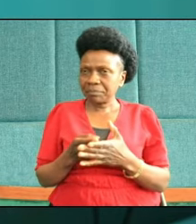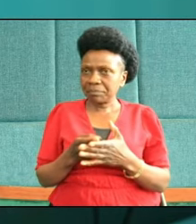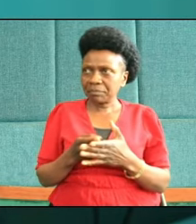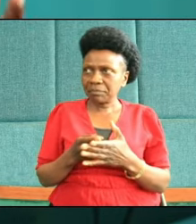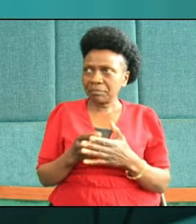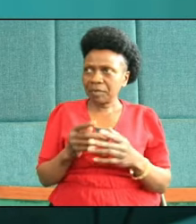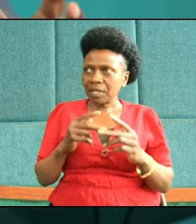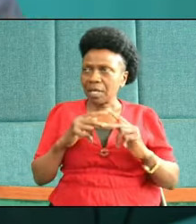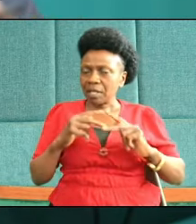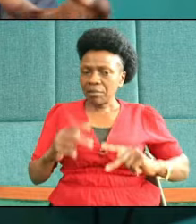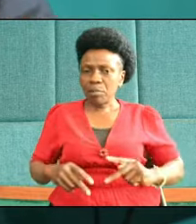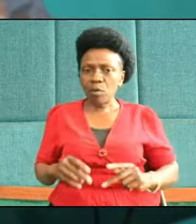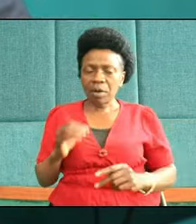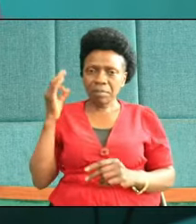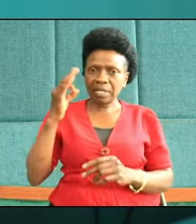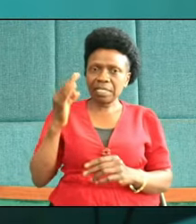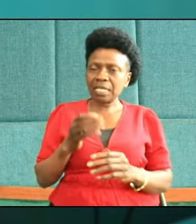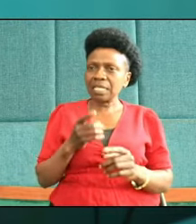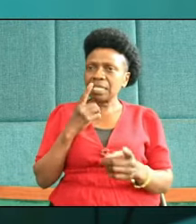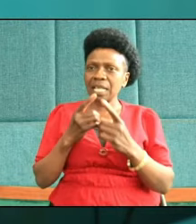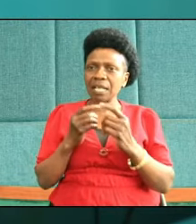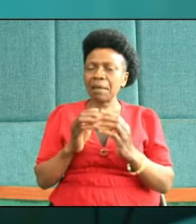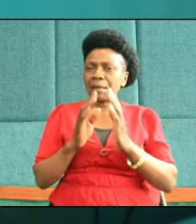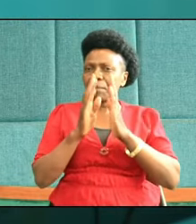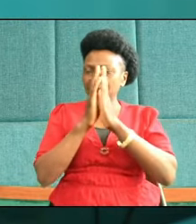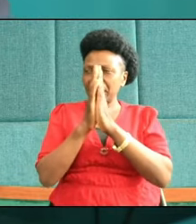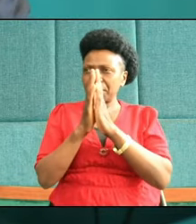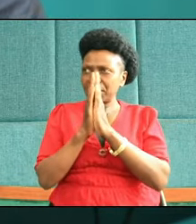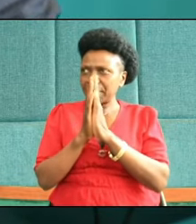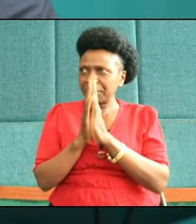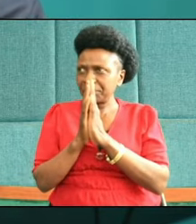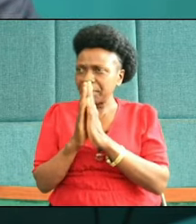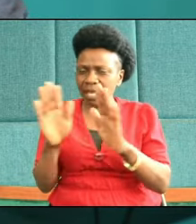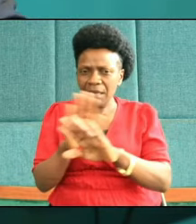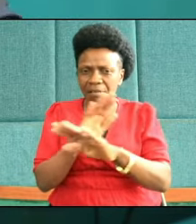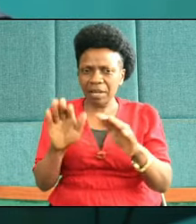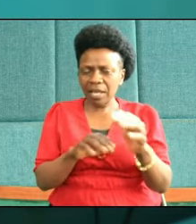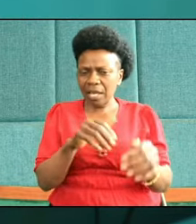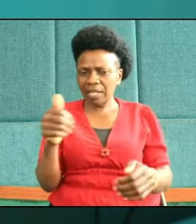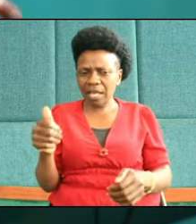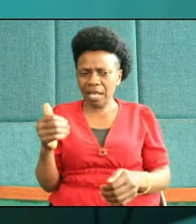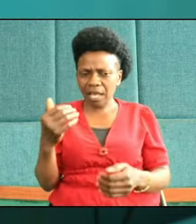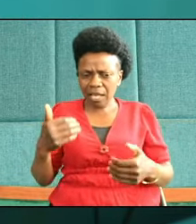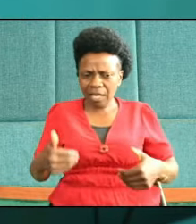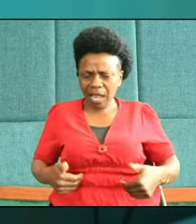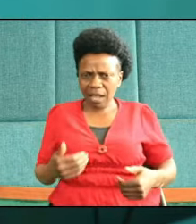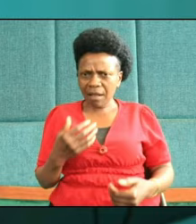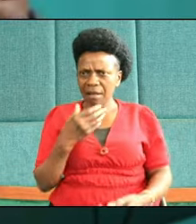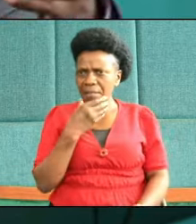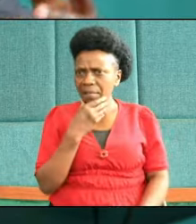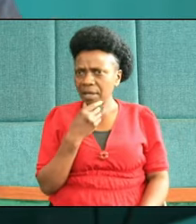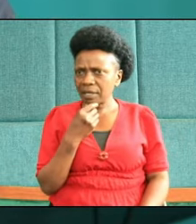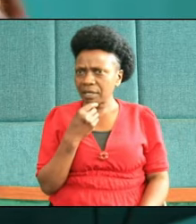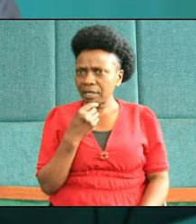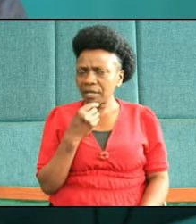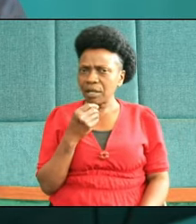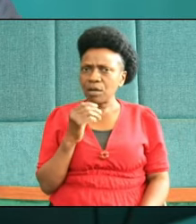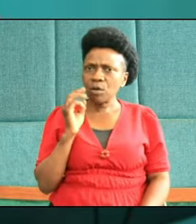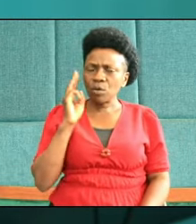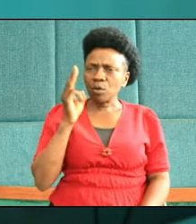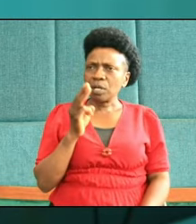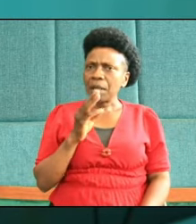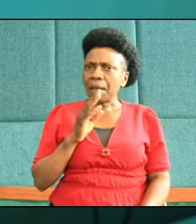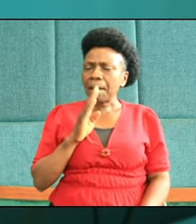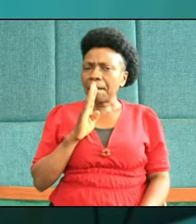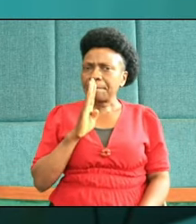that means every other man, every other young man or old man would be grabbed